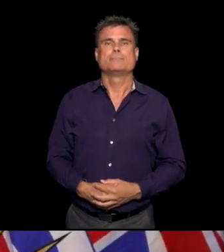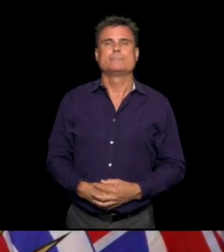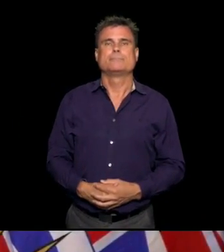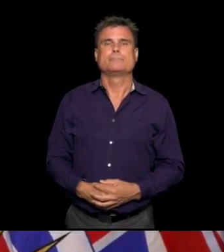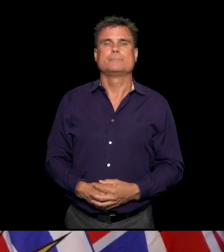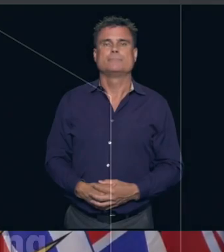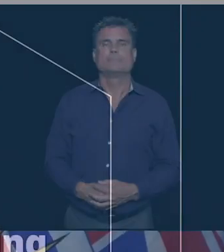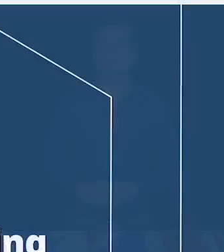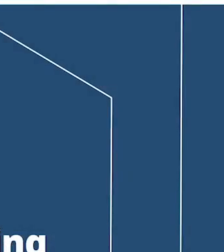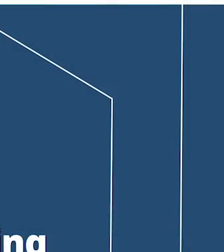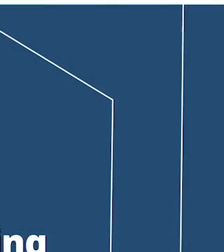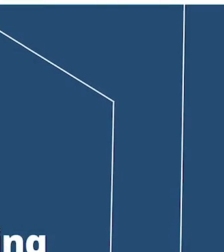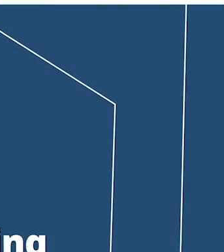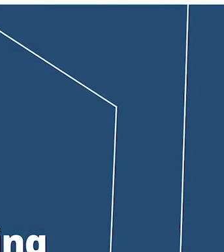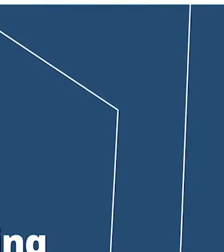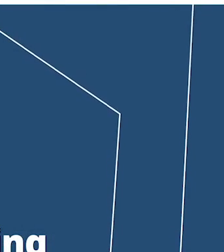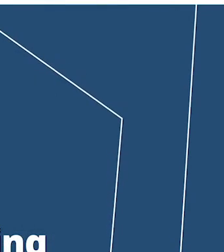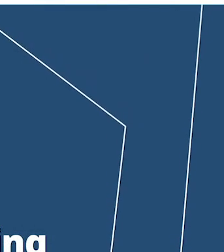That was cute.